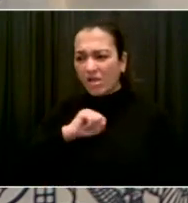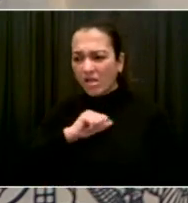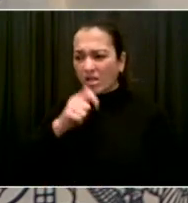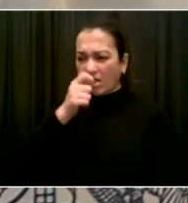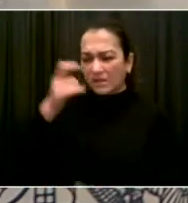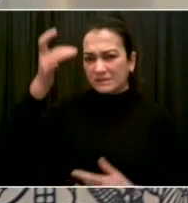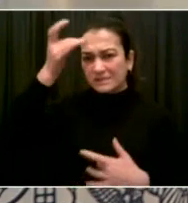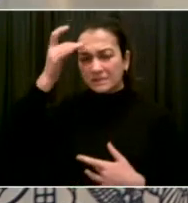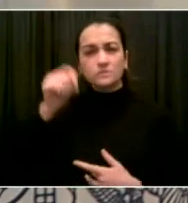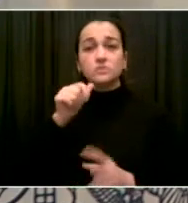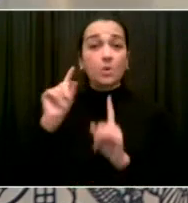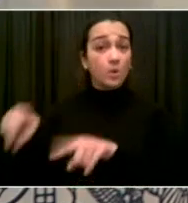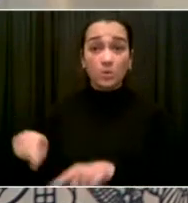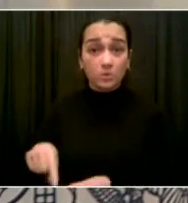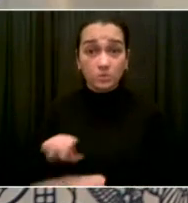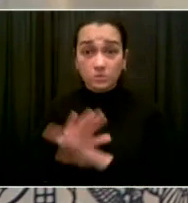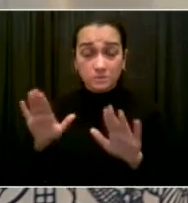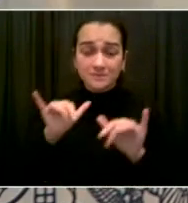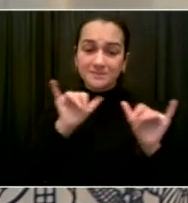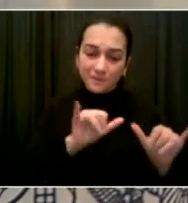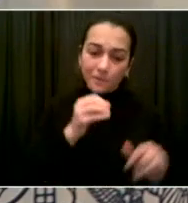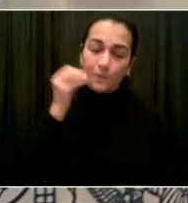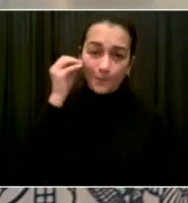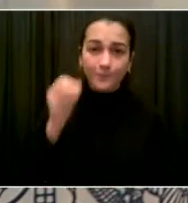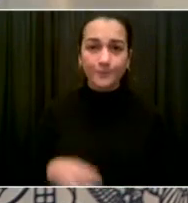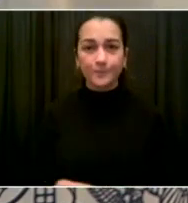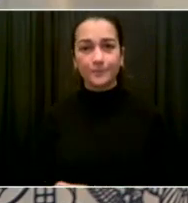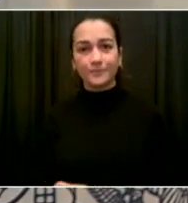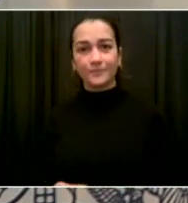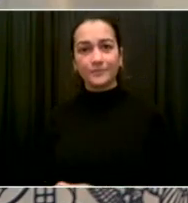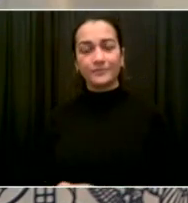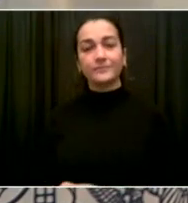manner, that means the focus on vaccination. Go ahead, Jenna.